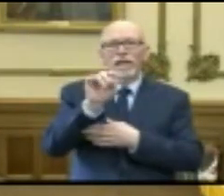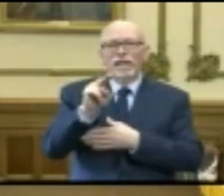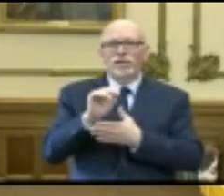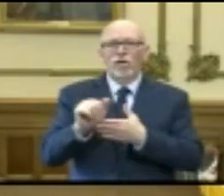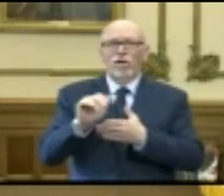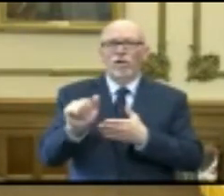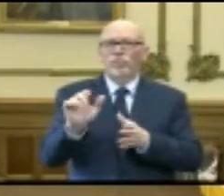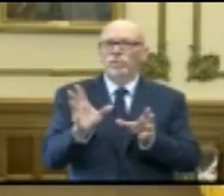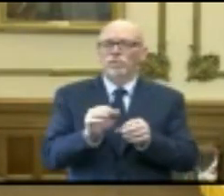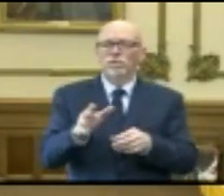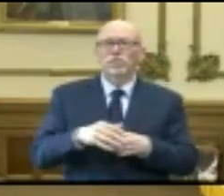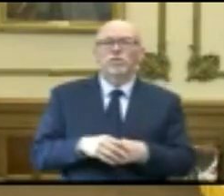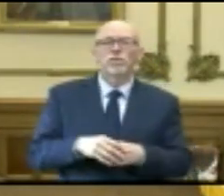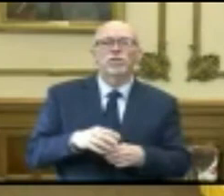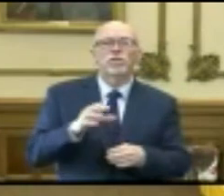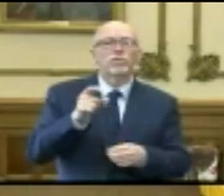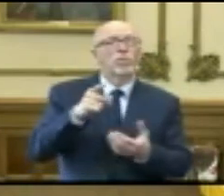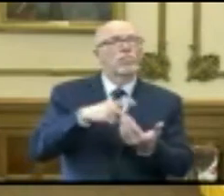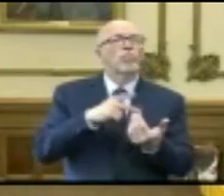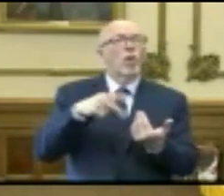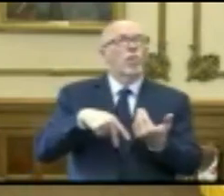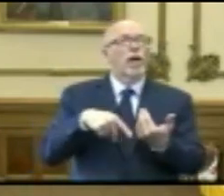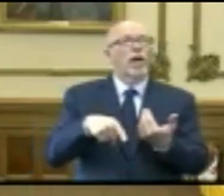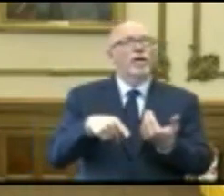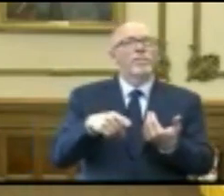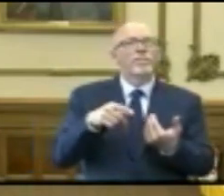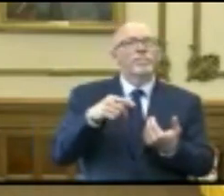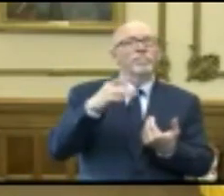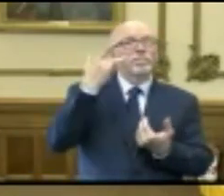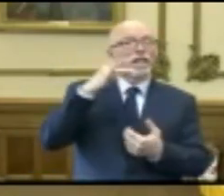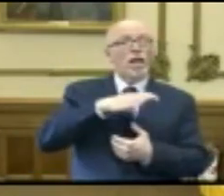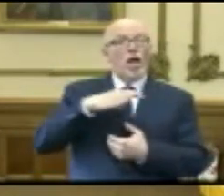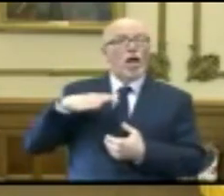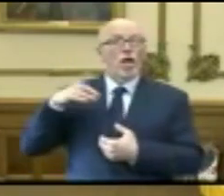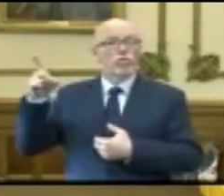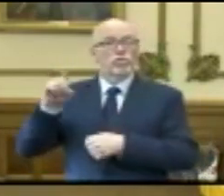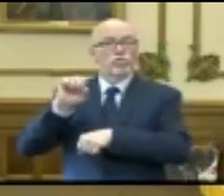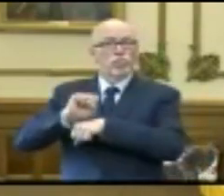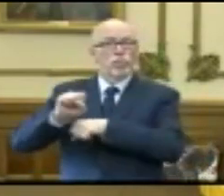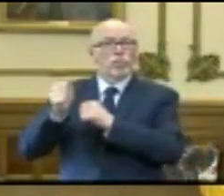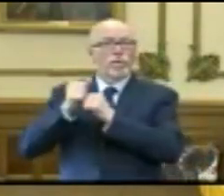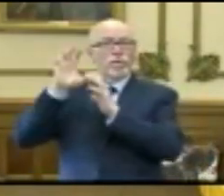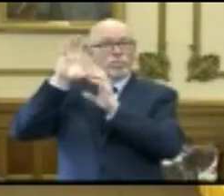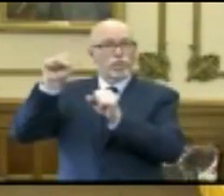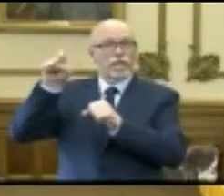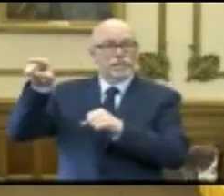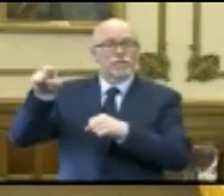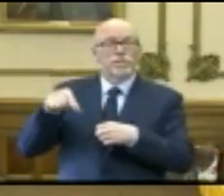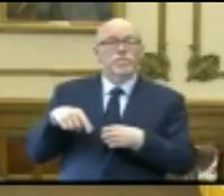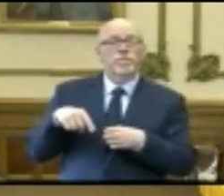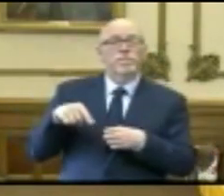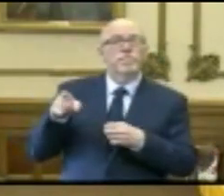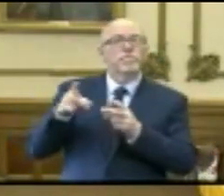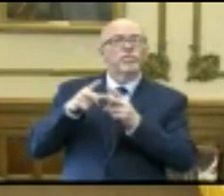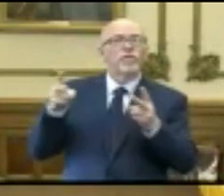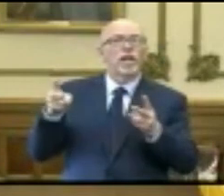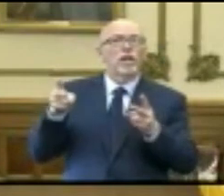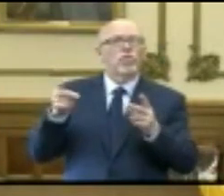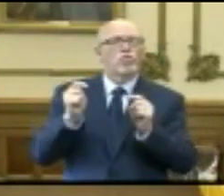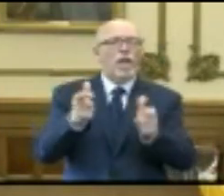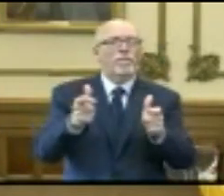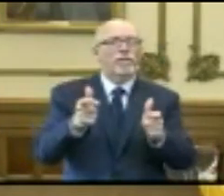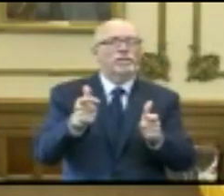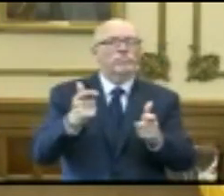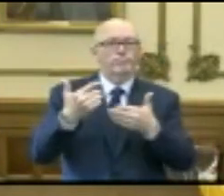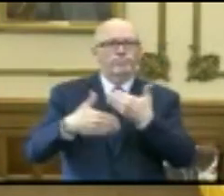So the program, because Congress, working with this president, was very rapid